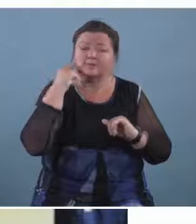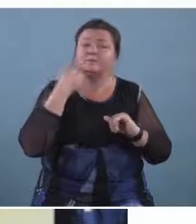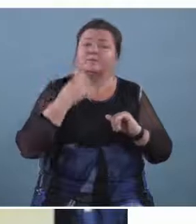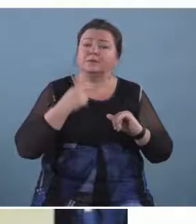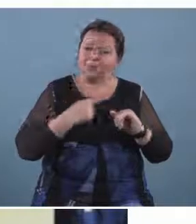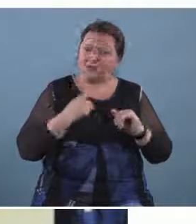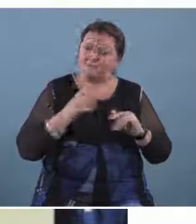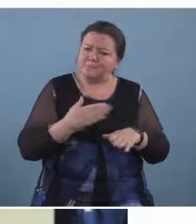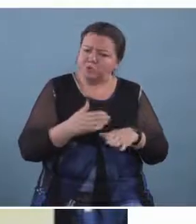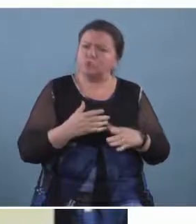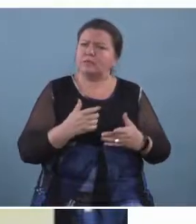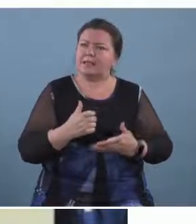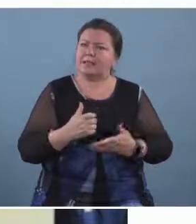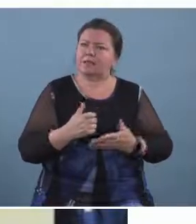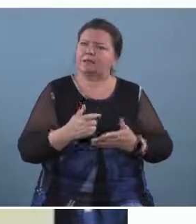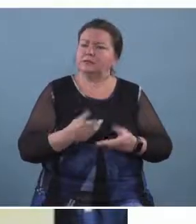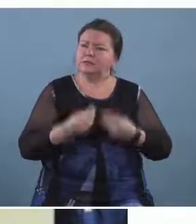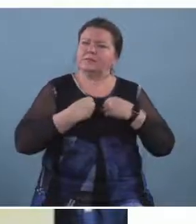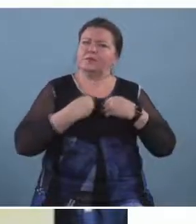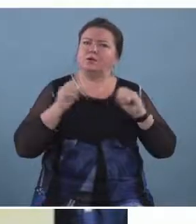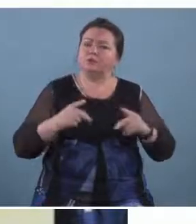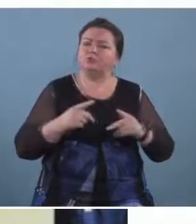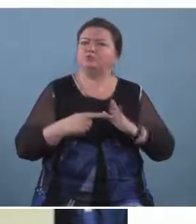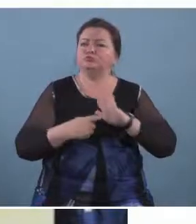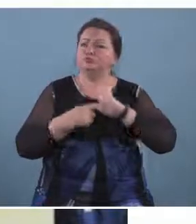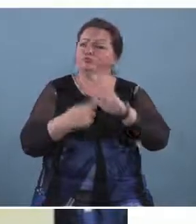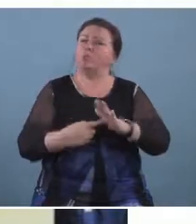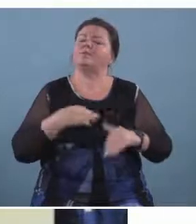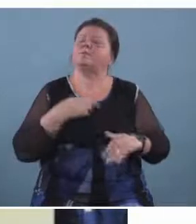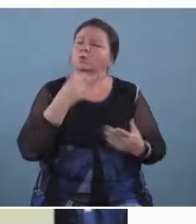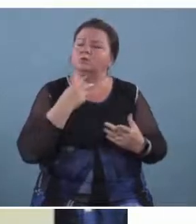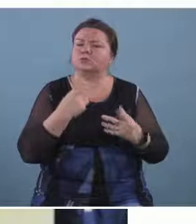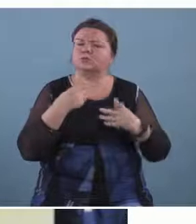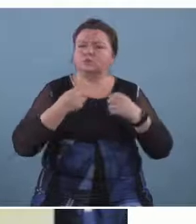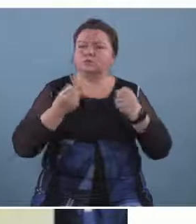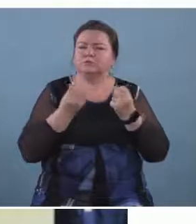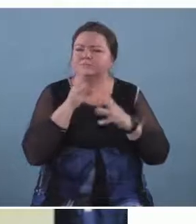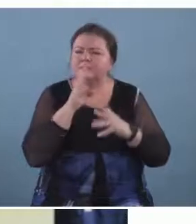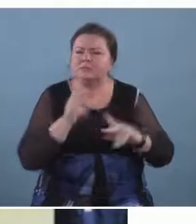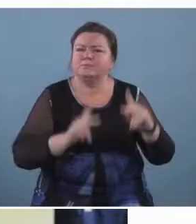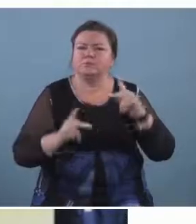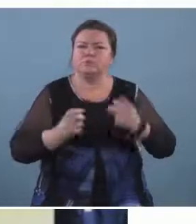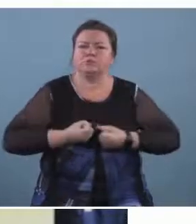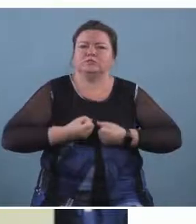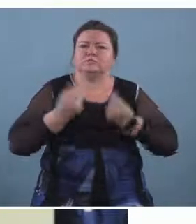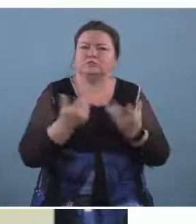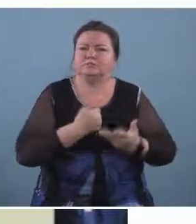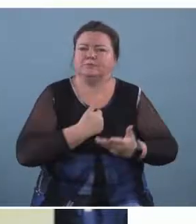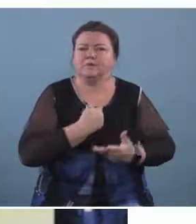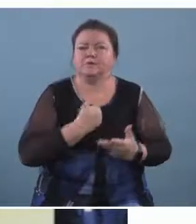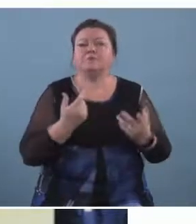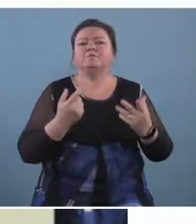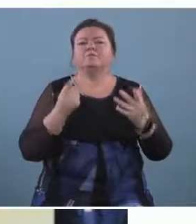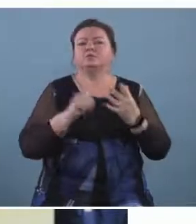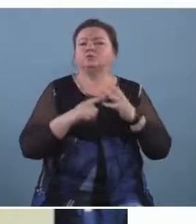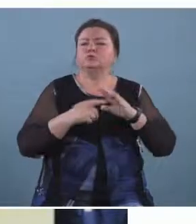my voice um it's music that enables me to speak to people to express myself through performing